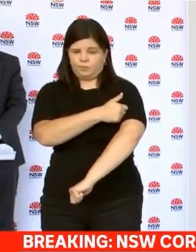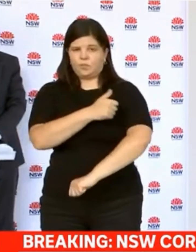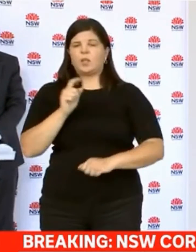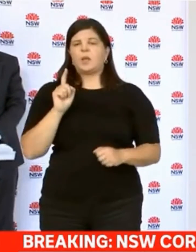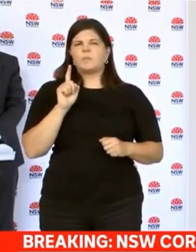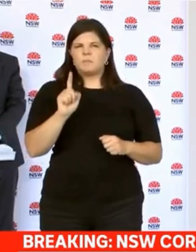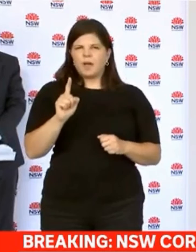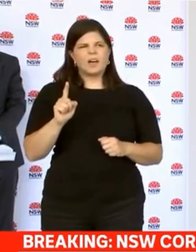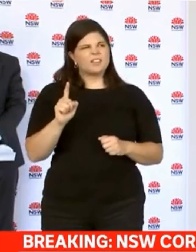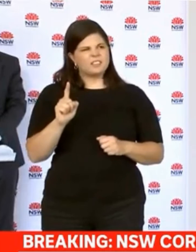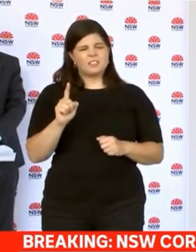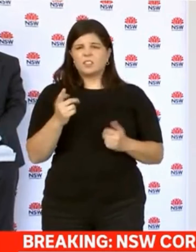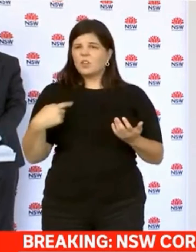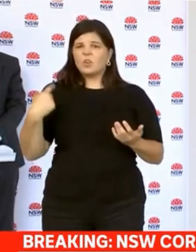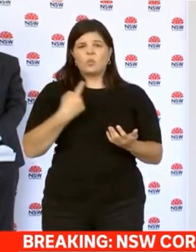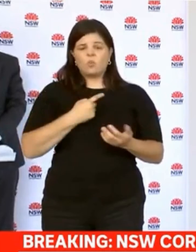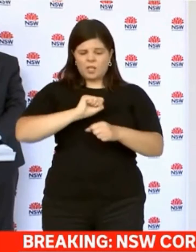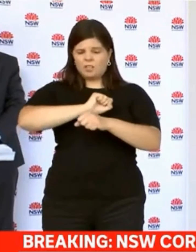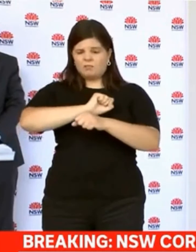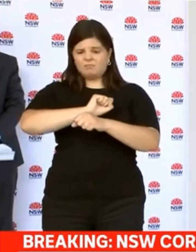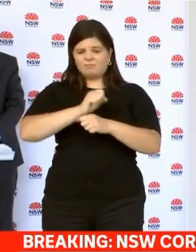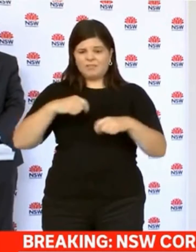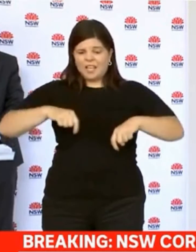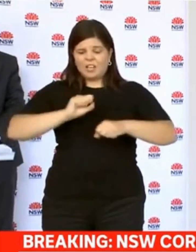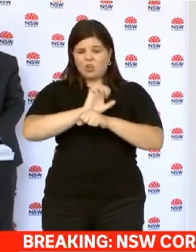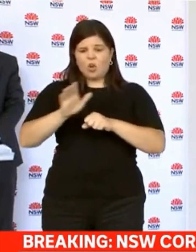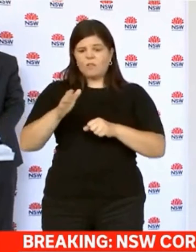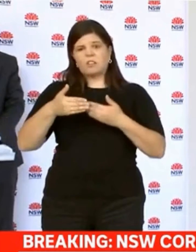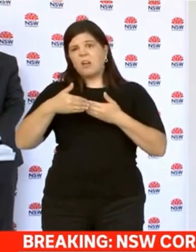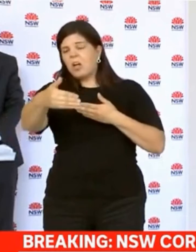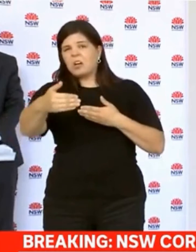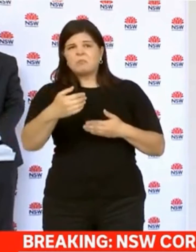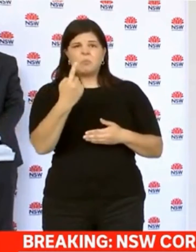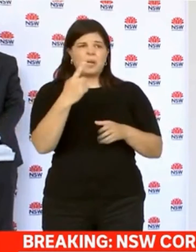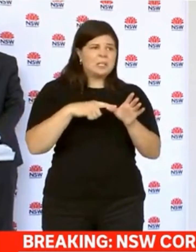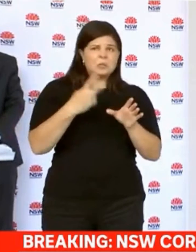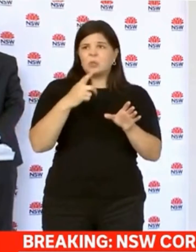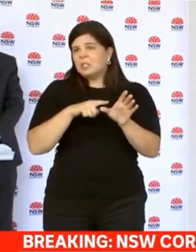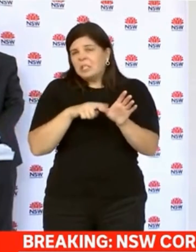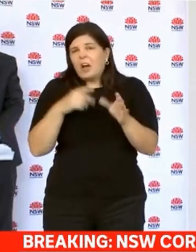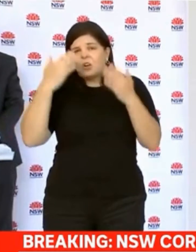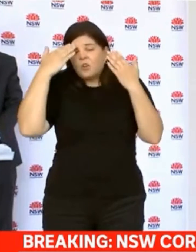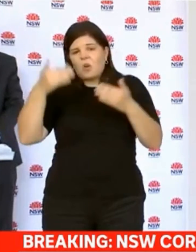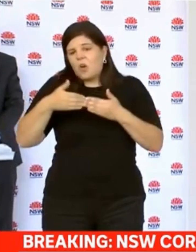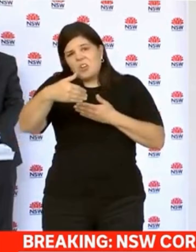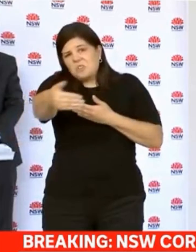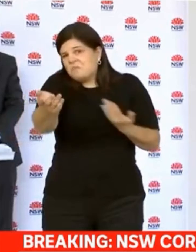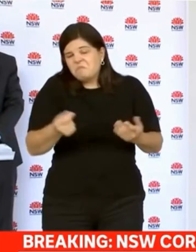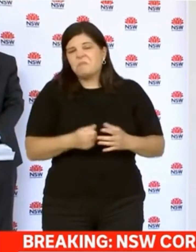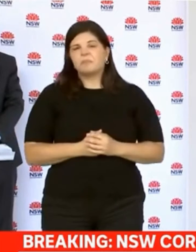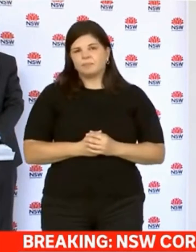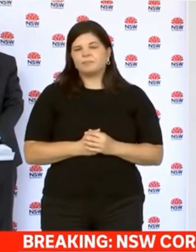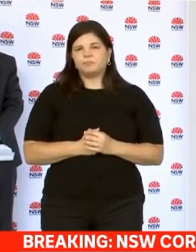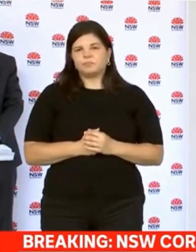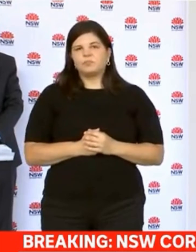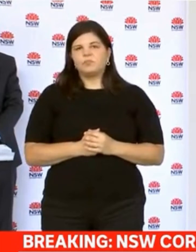people, is we have to live with this, and we don't know for how long. I don't want a situation in New South Wales that exists in other states where there's